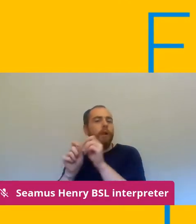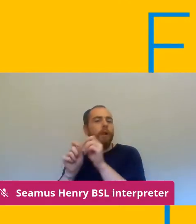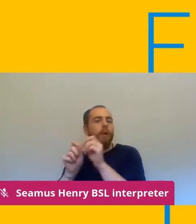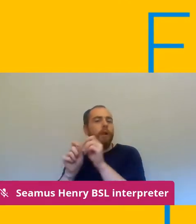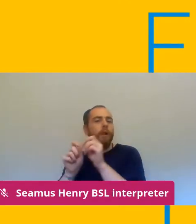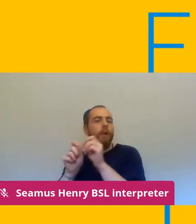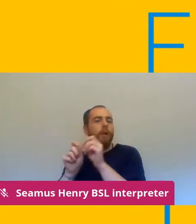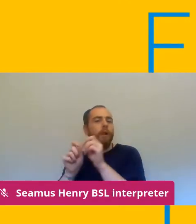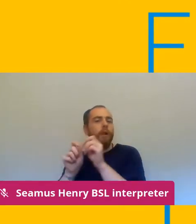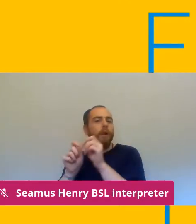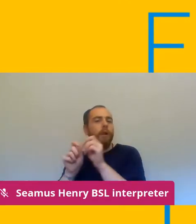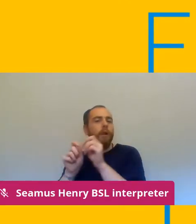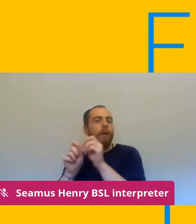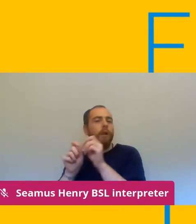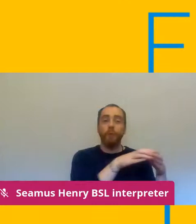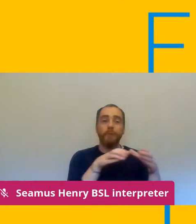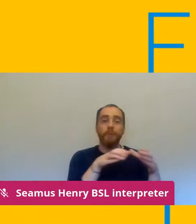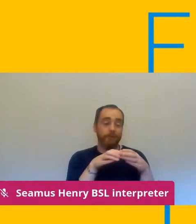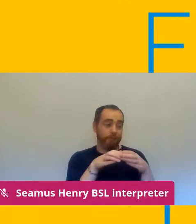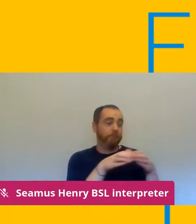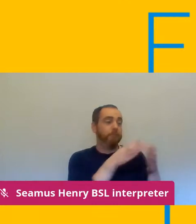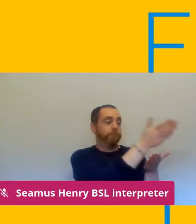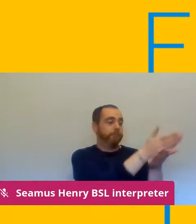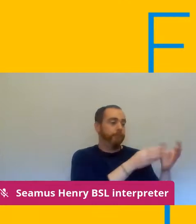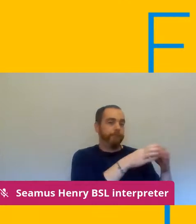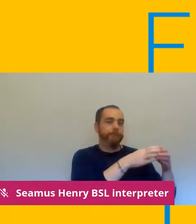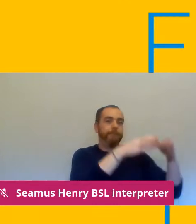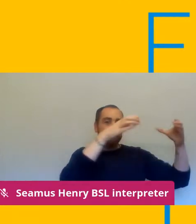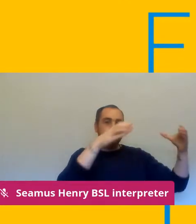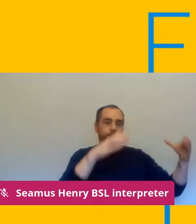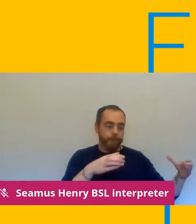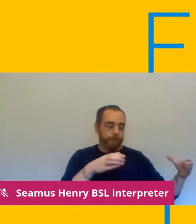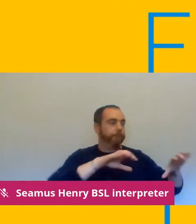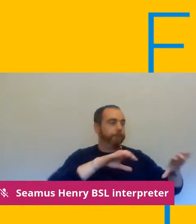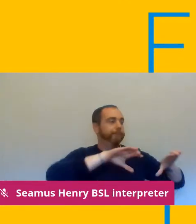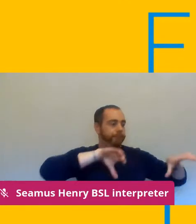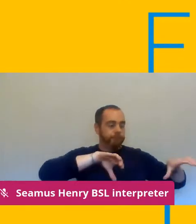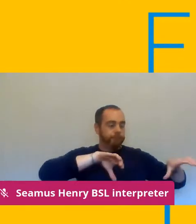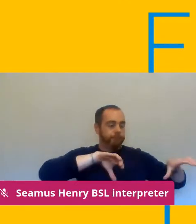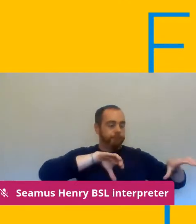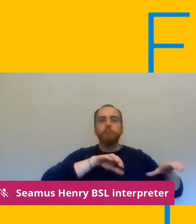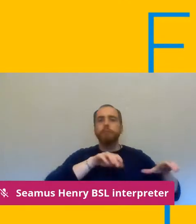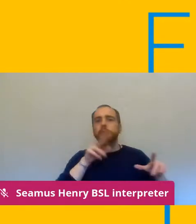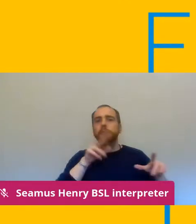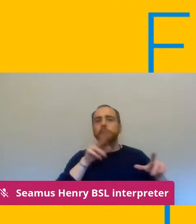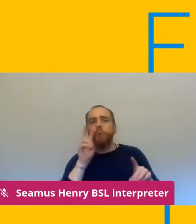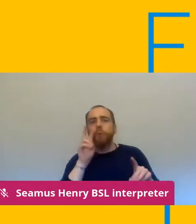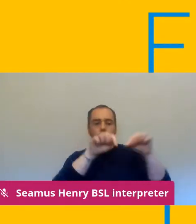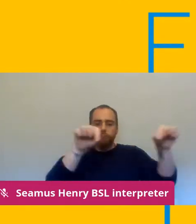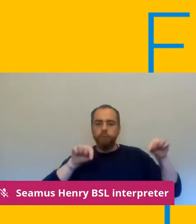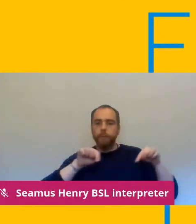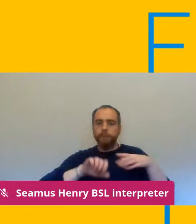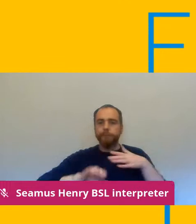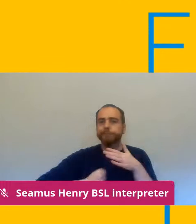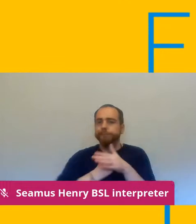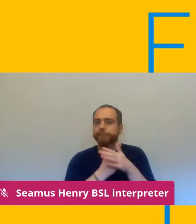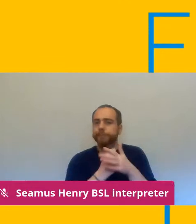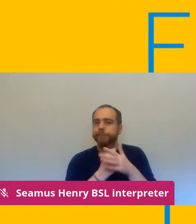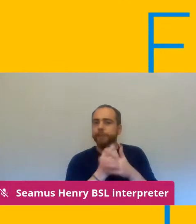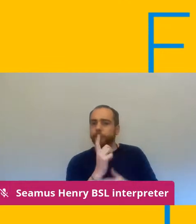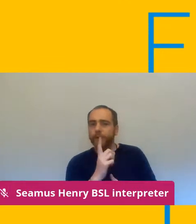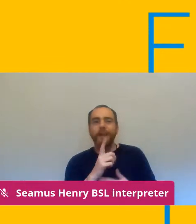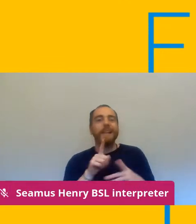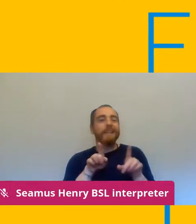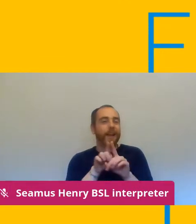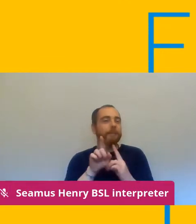lowering uh class sizes uh looking at occupancy limits in classrooms social distancing measures wearing of uh face